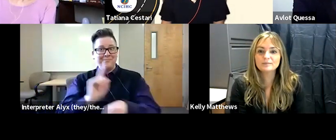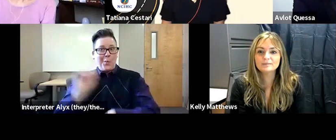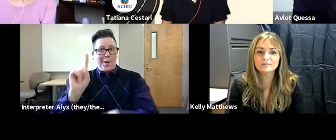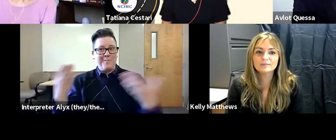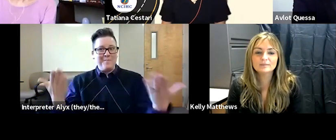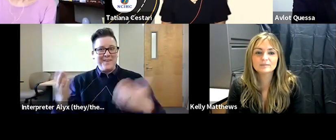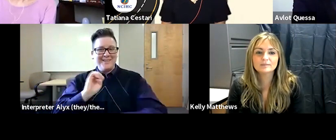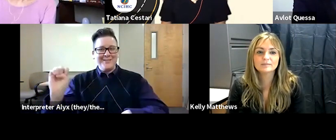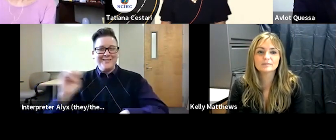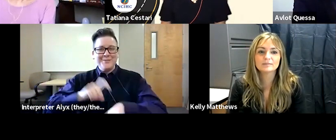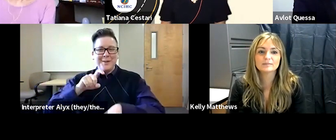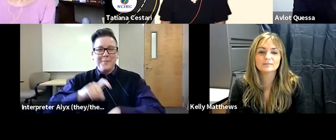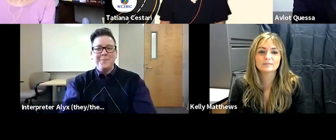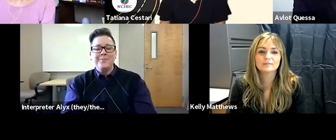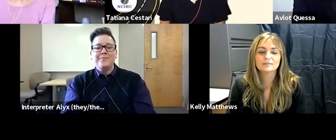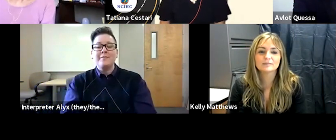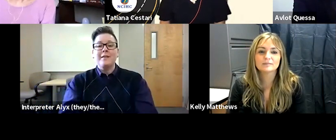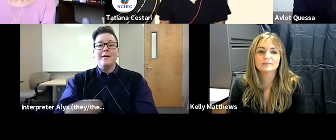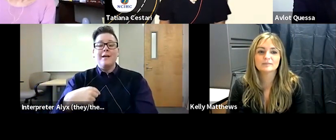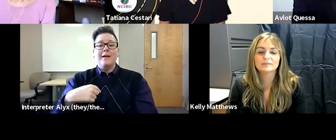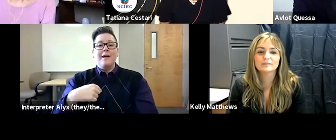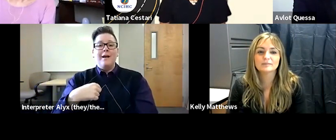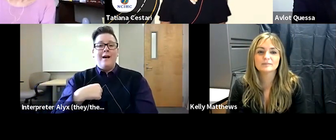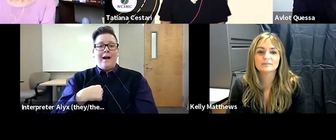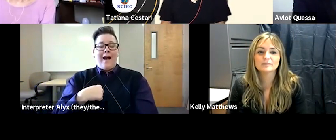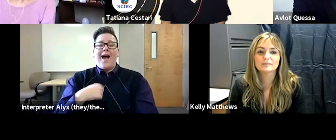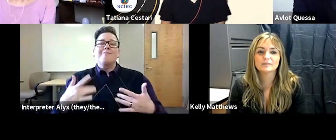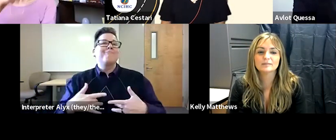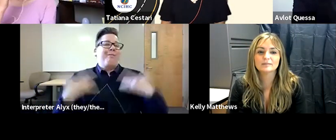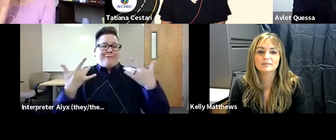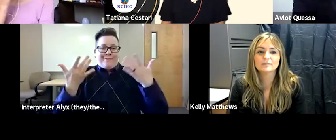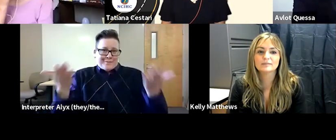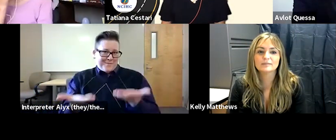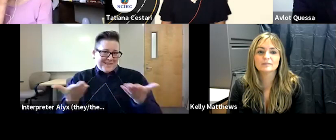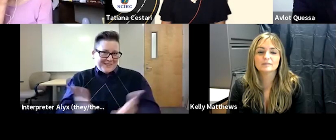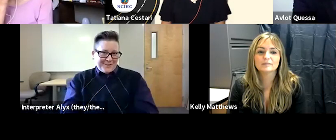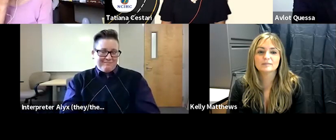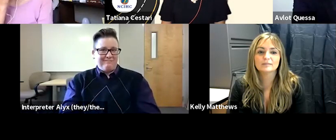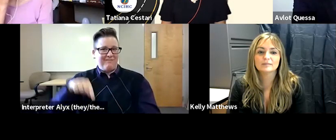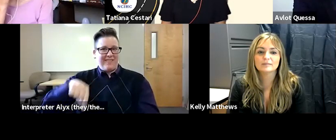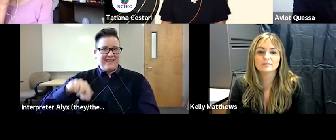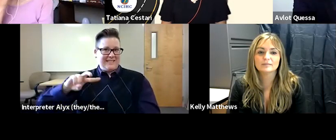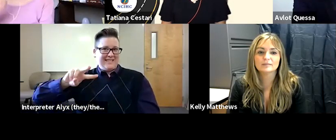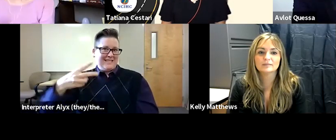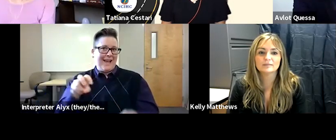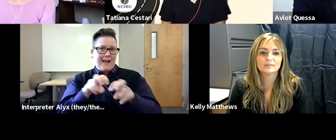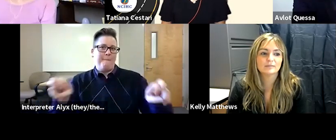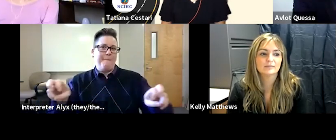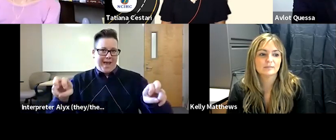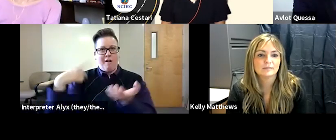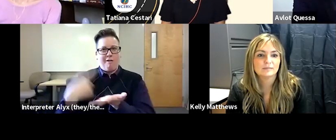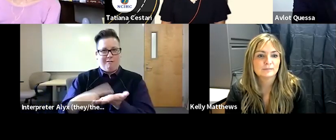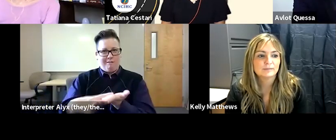eastern time i am delighted to be here this is our second panel conversation